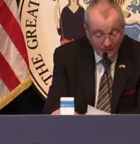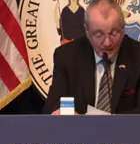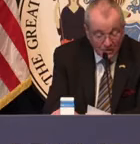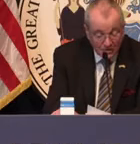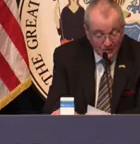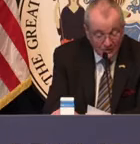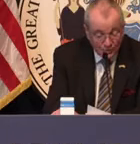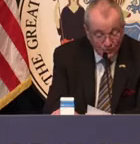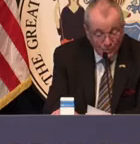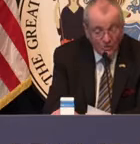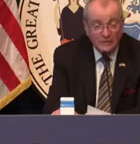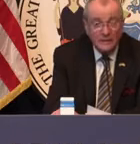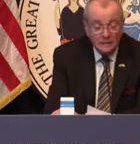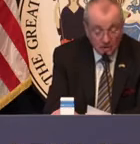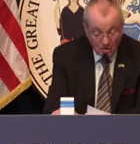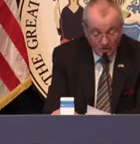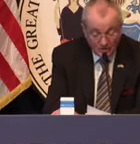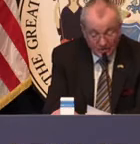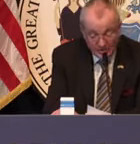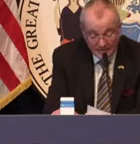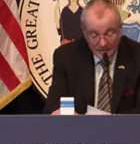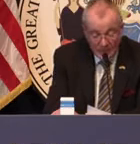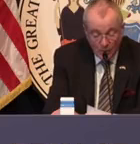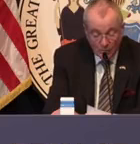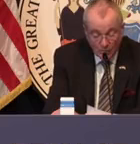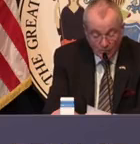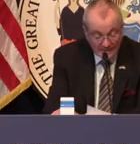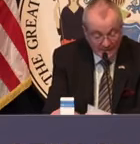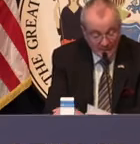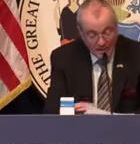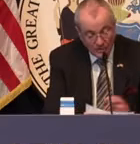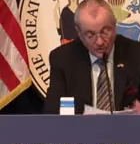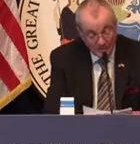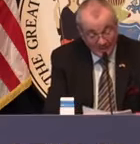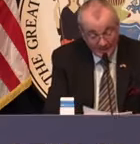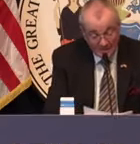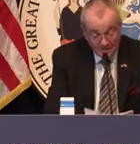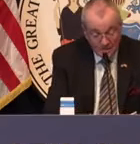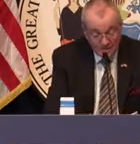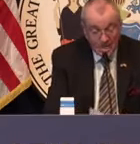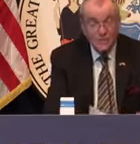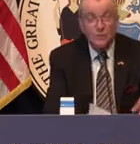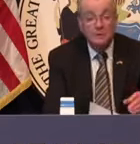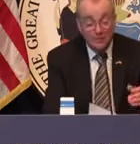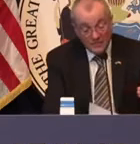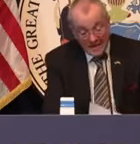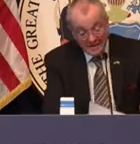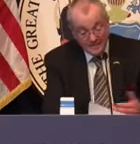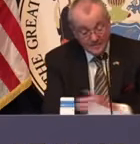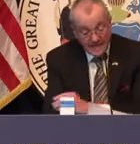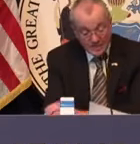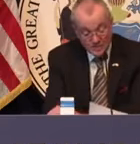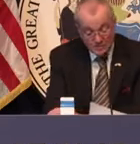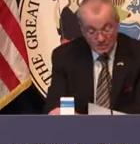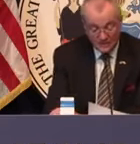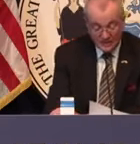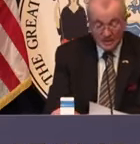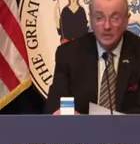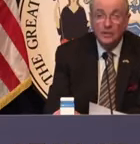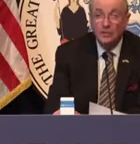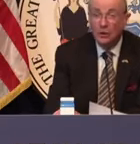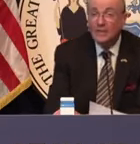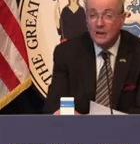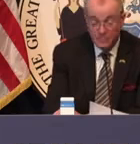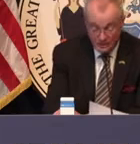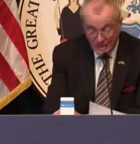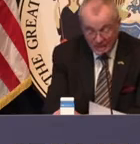and down the state, Garfield, North Bergen, Kearney, Flemington, Howell, Burlington, and Mount Laurel. Tests will be provided at specific